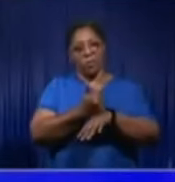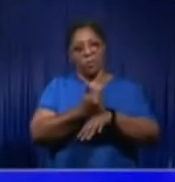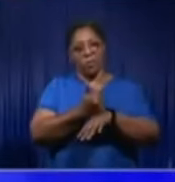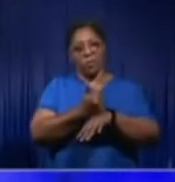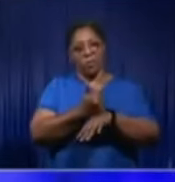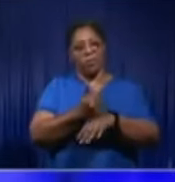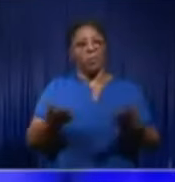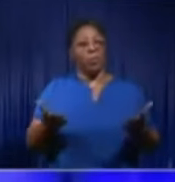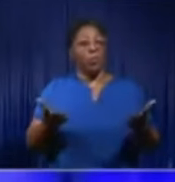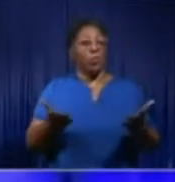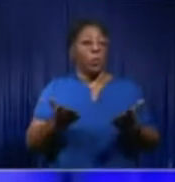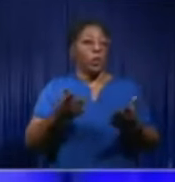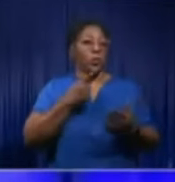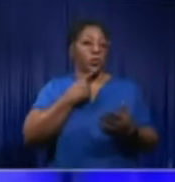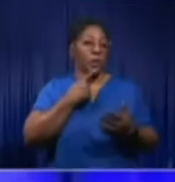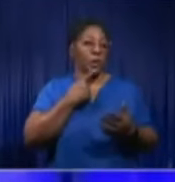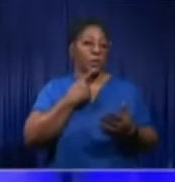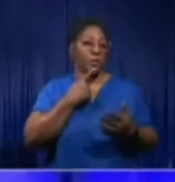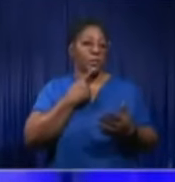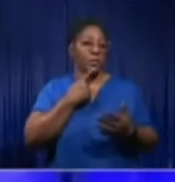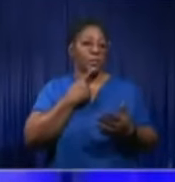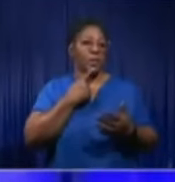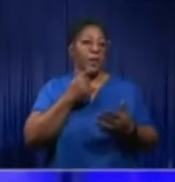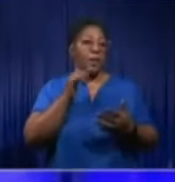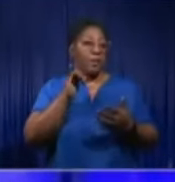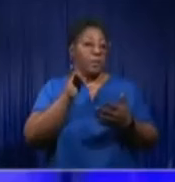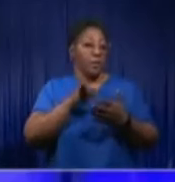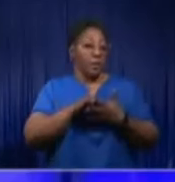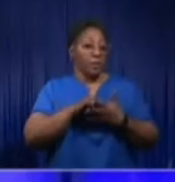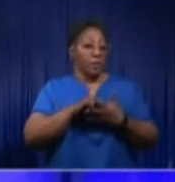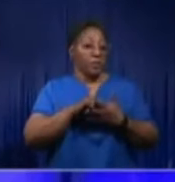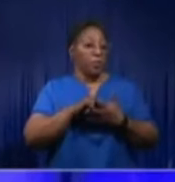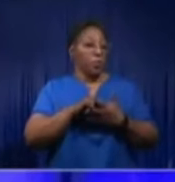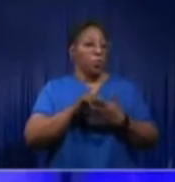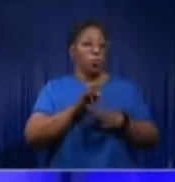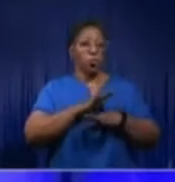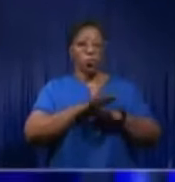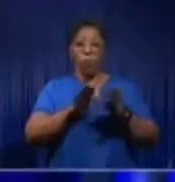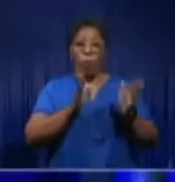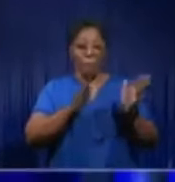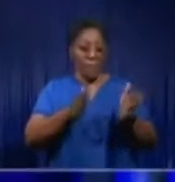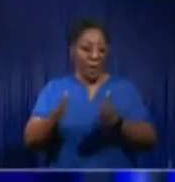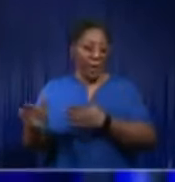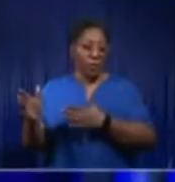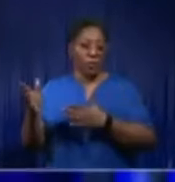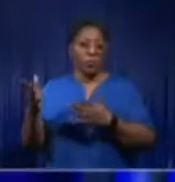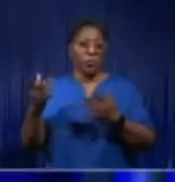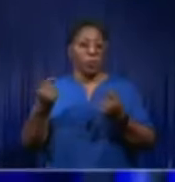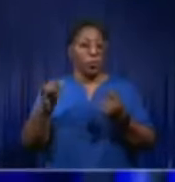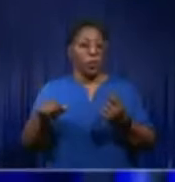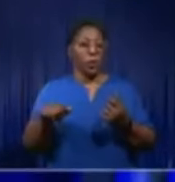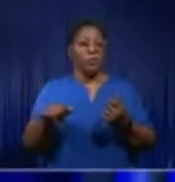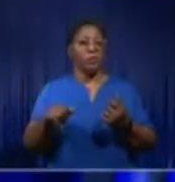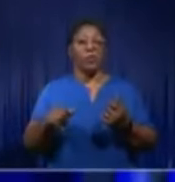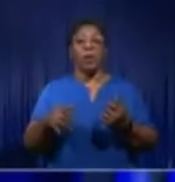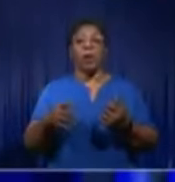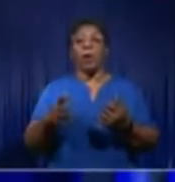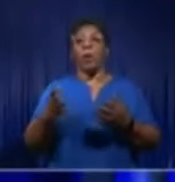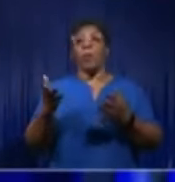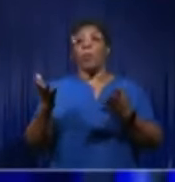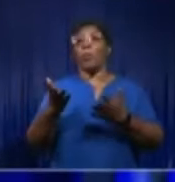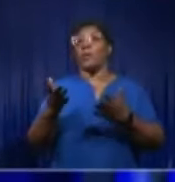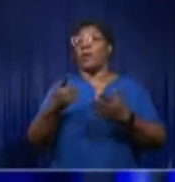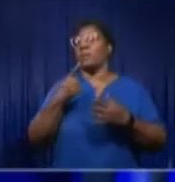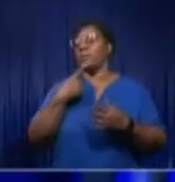So are you saying, therefore, that you don't intend to implement any? What I am saying, Madam Moderator, is